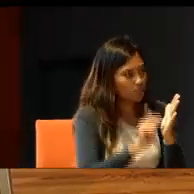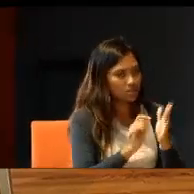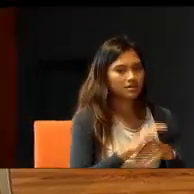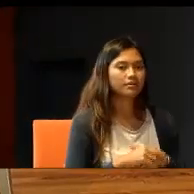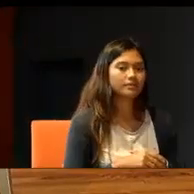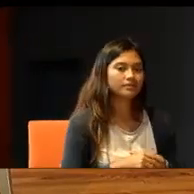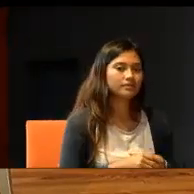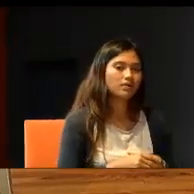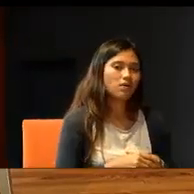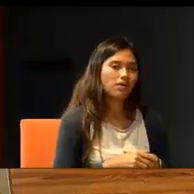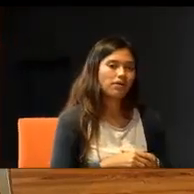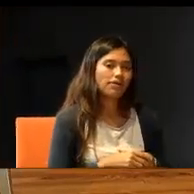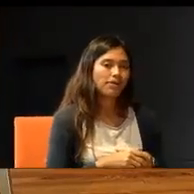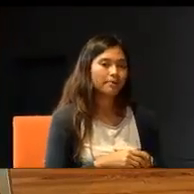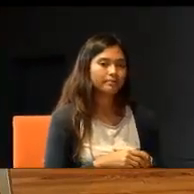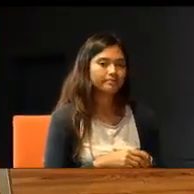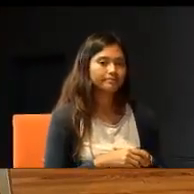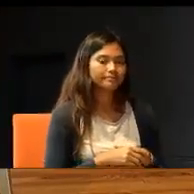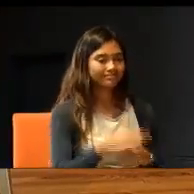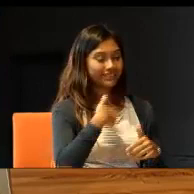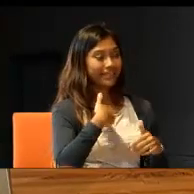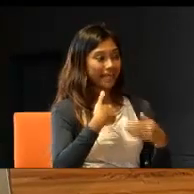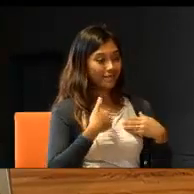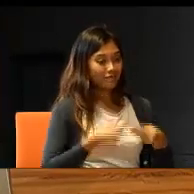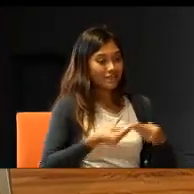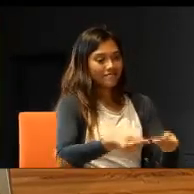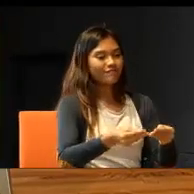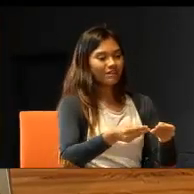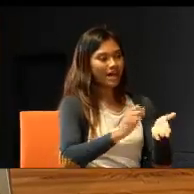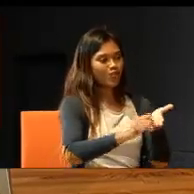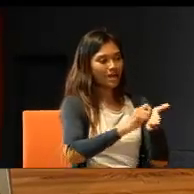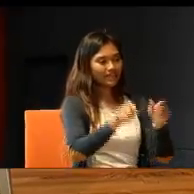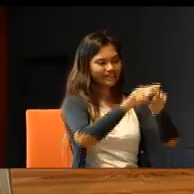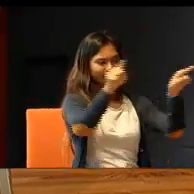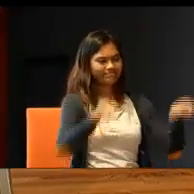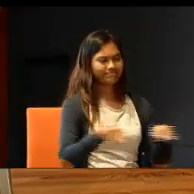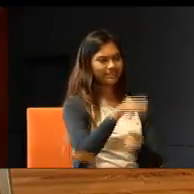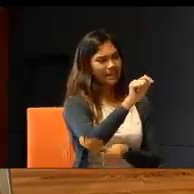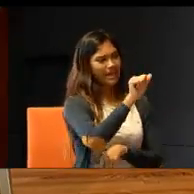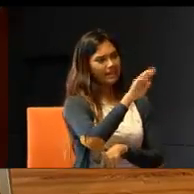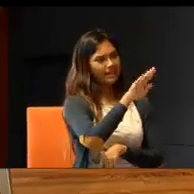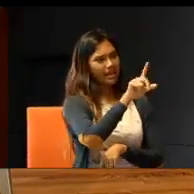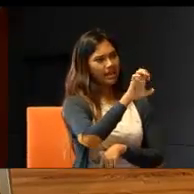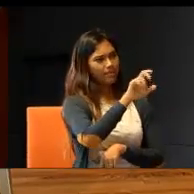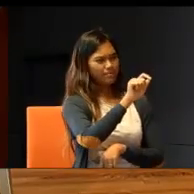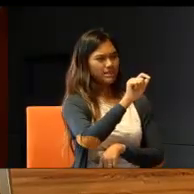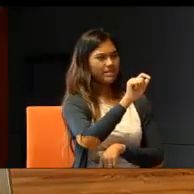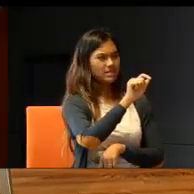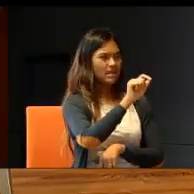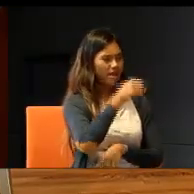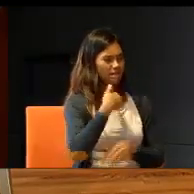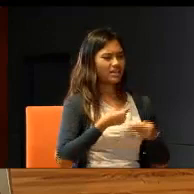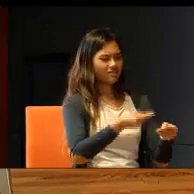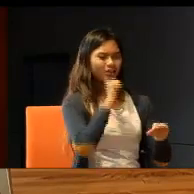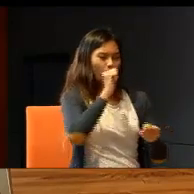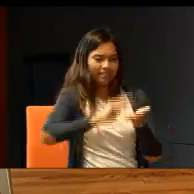not the tablets that we put, it's a writing tablet. I do not know, you call it today. Not that nice tablet, are talking about.